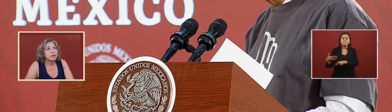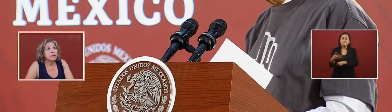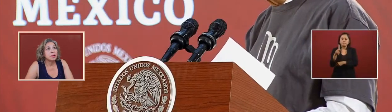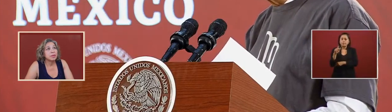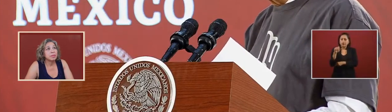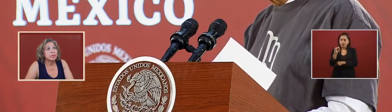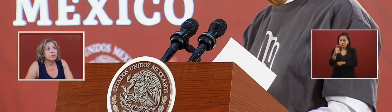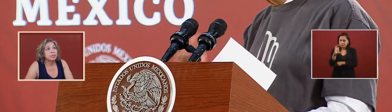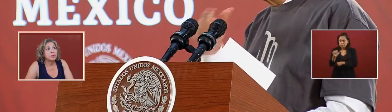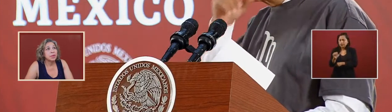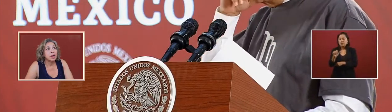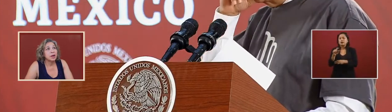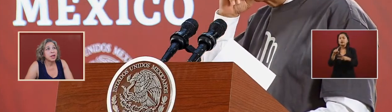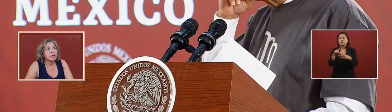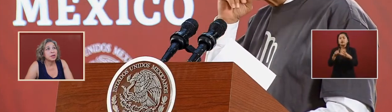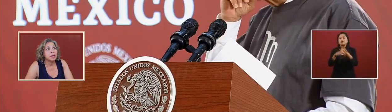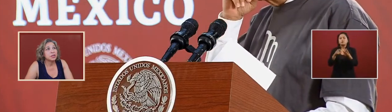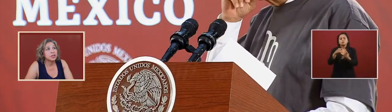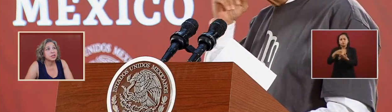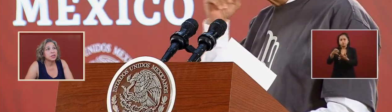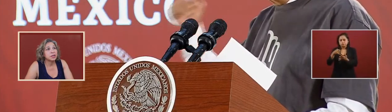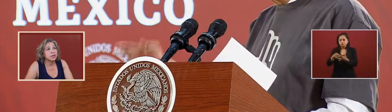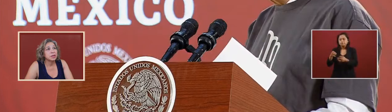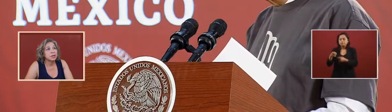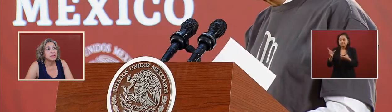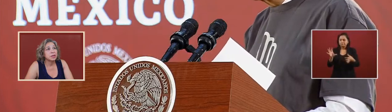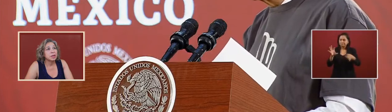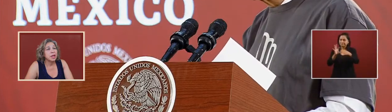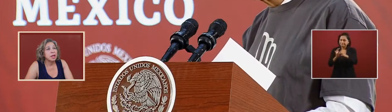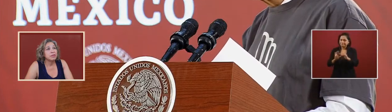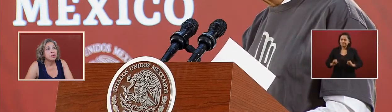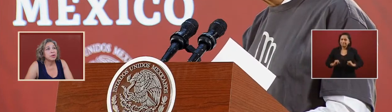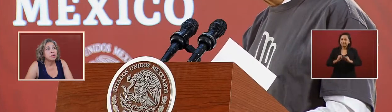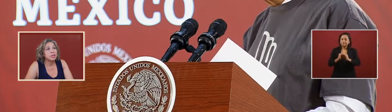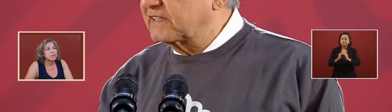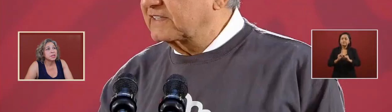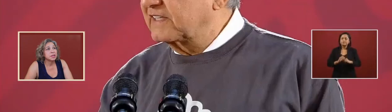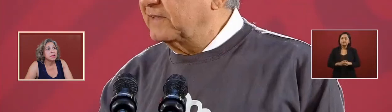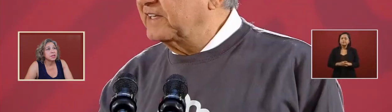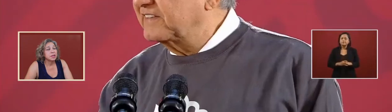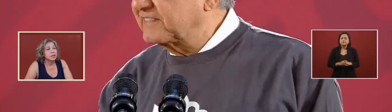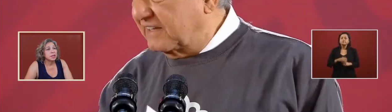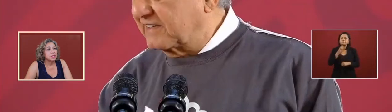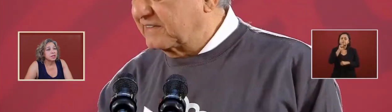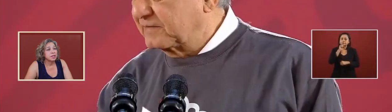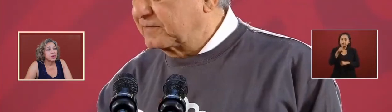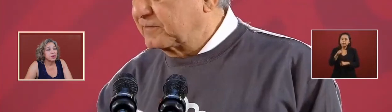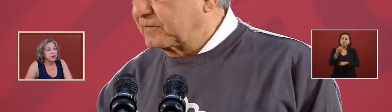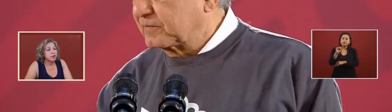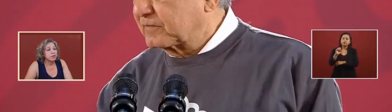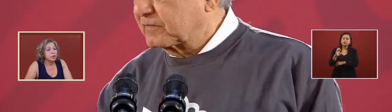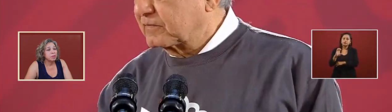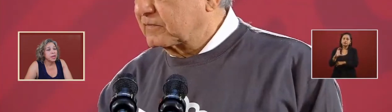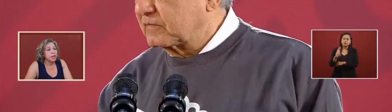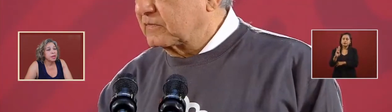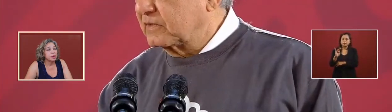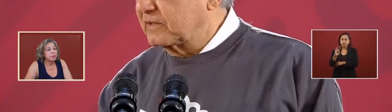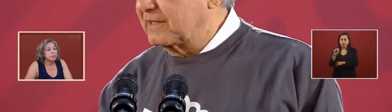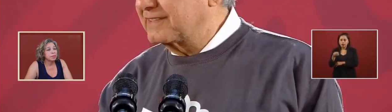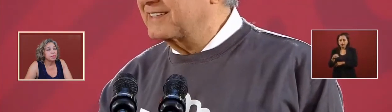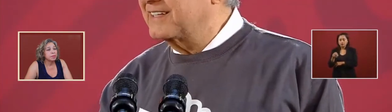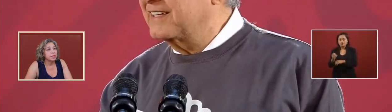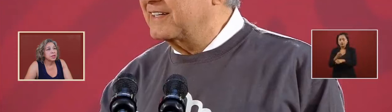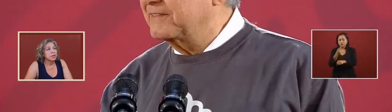on agriculture and of course the secretary of well-being